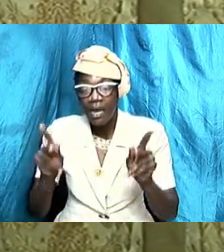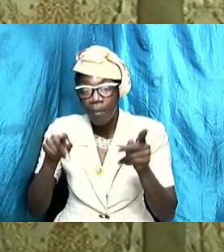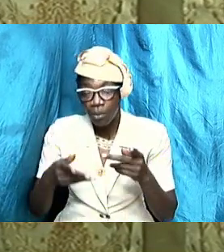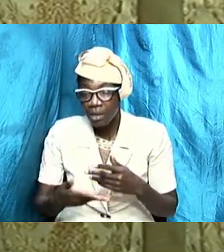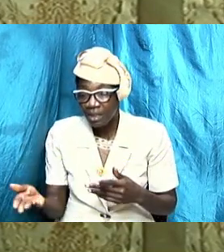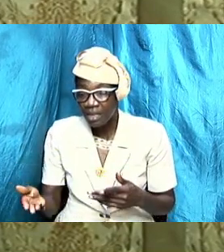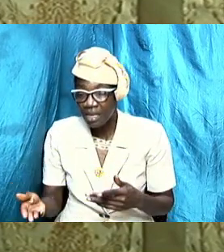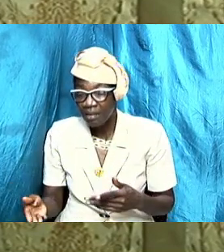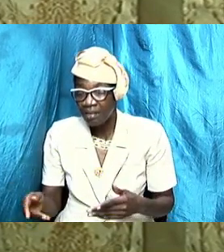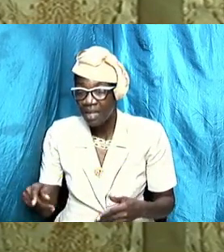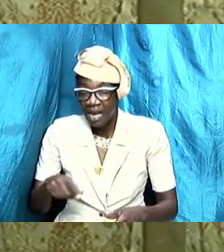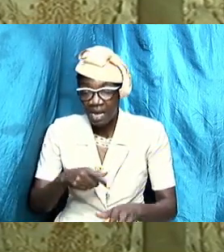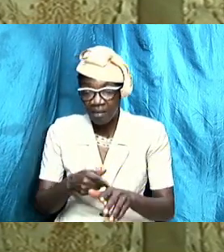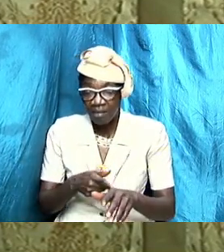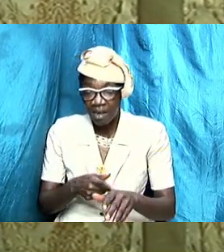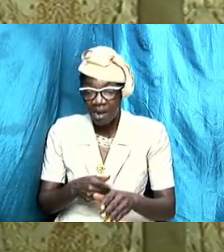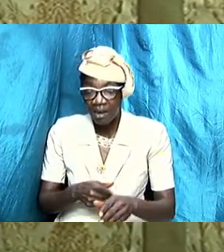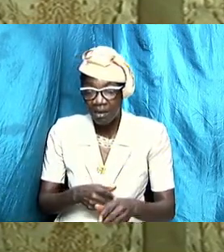start chopping it down